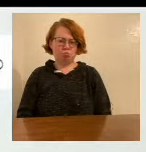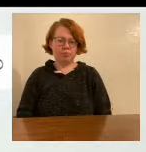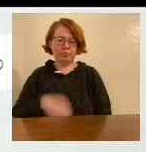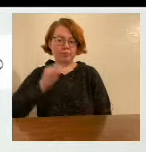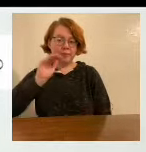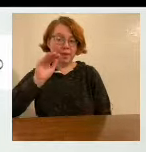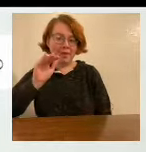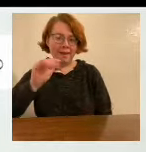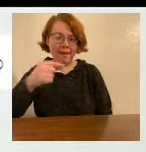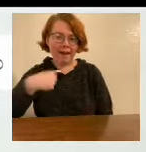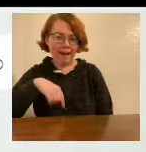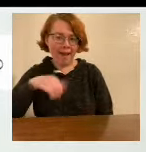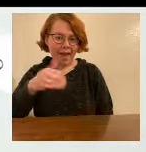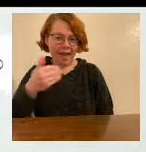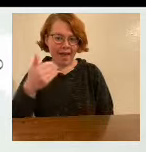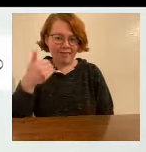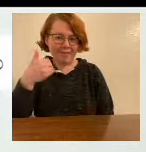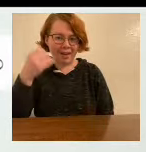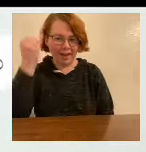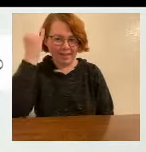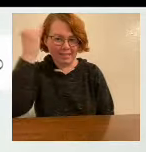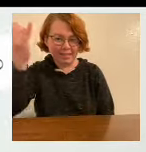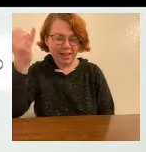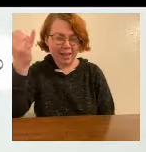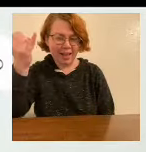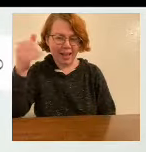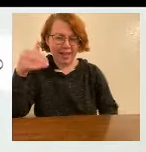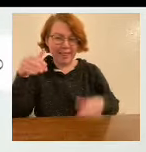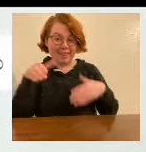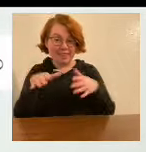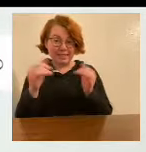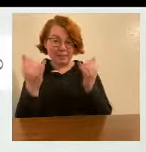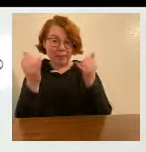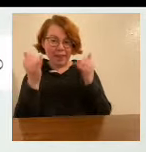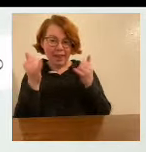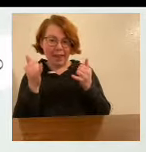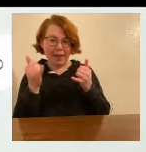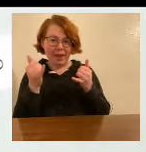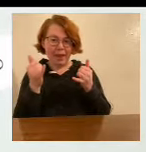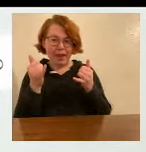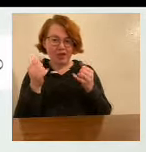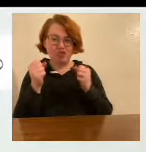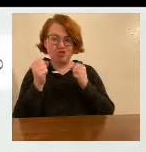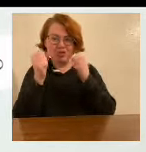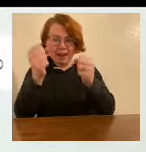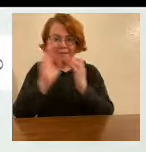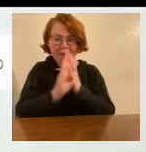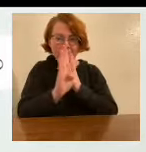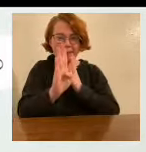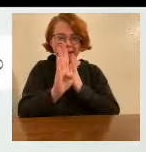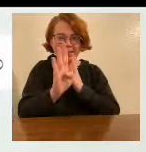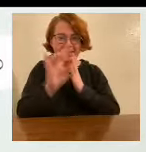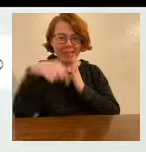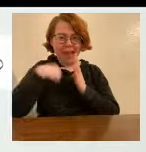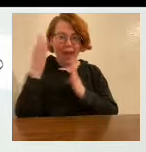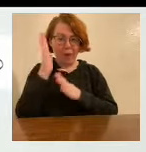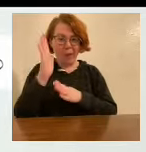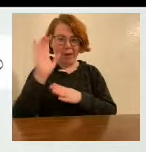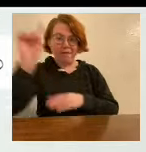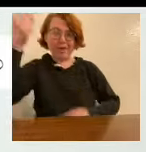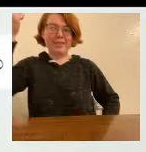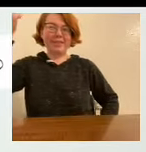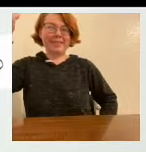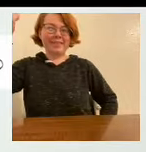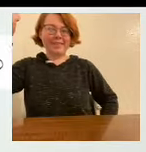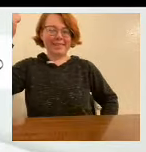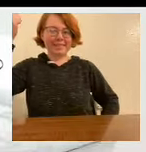Hey, I've got an idea. Let's play Drive the Bus. I'll go first.